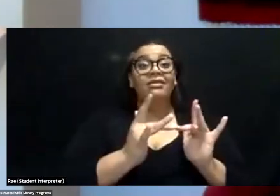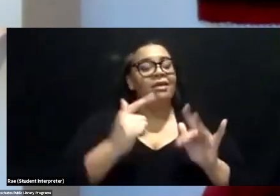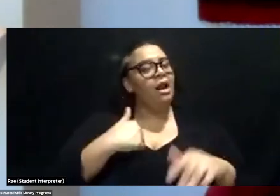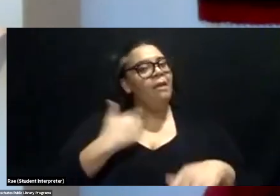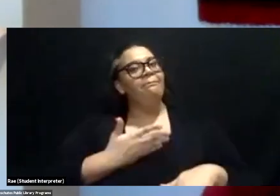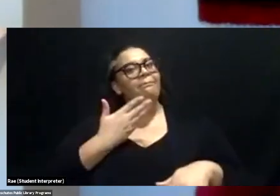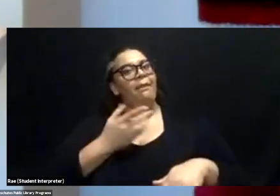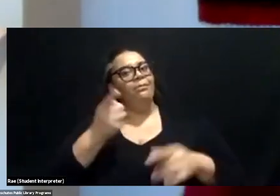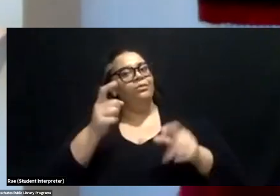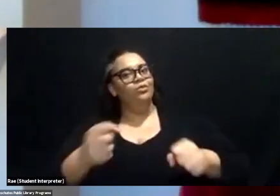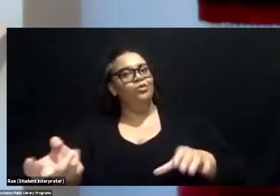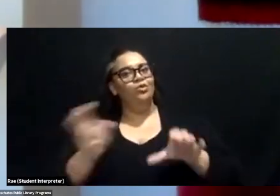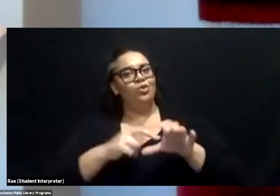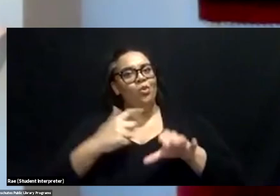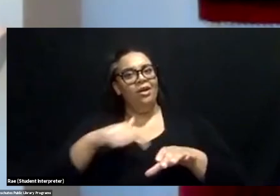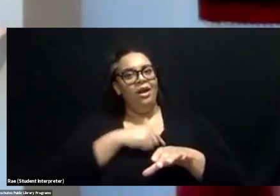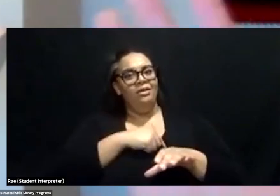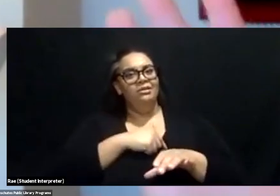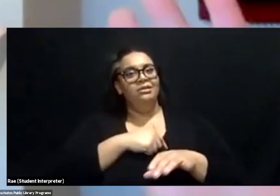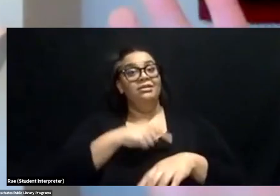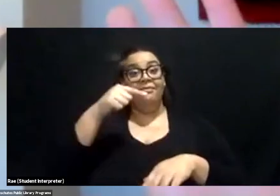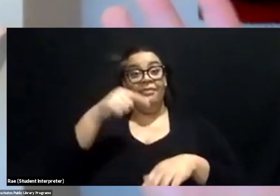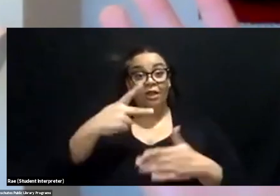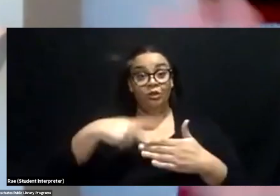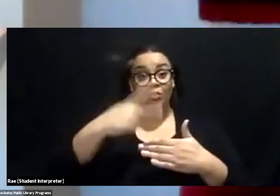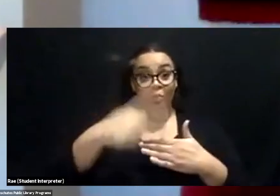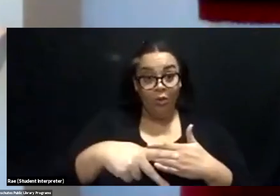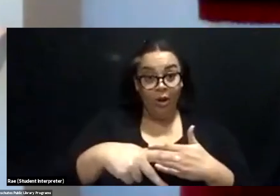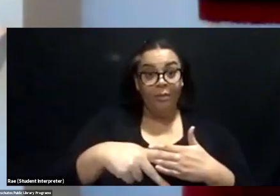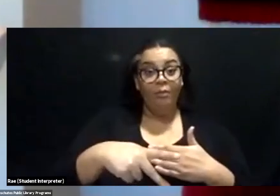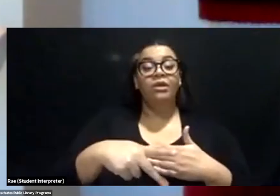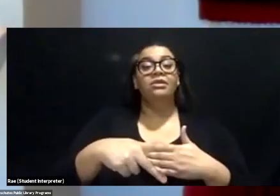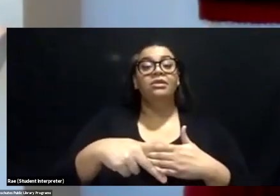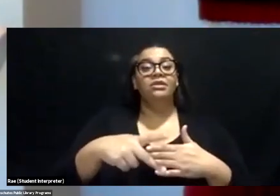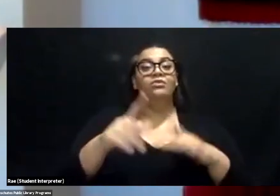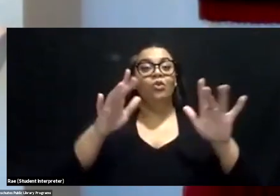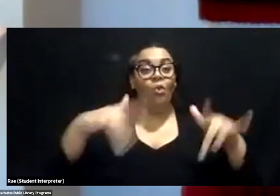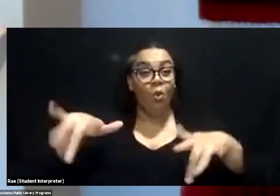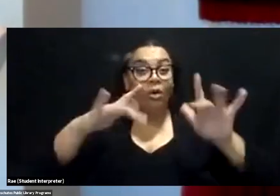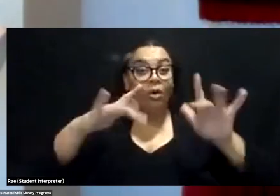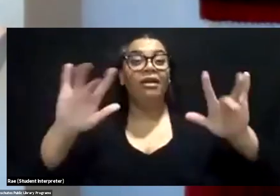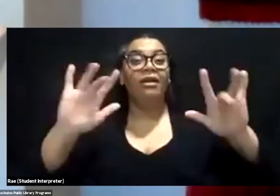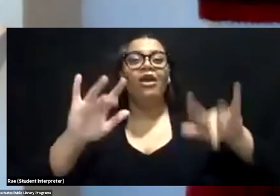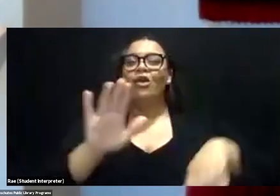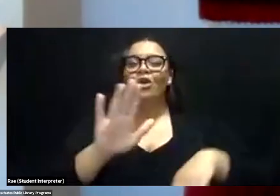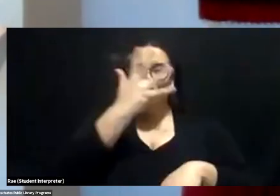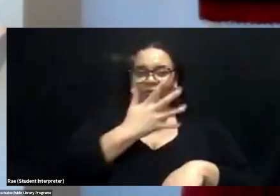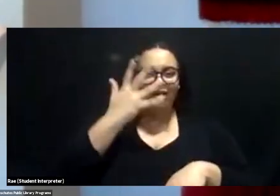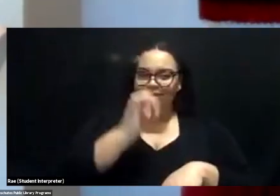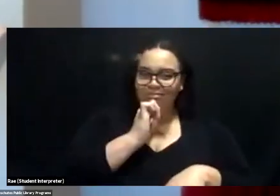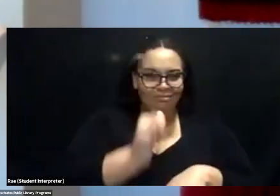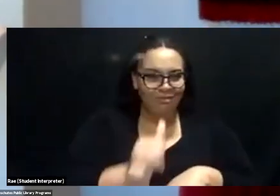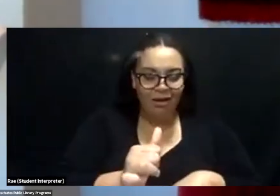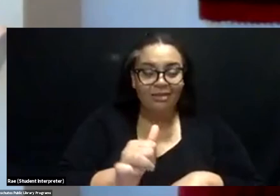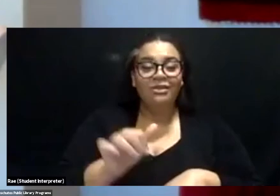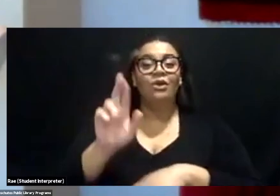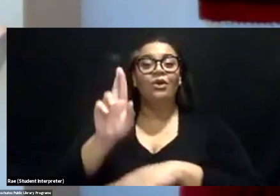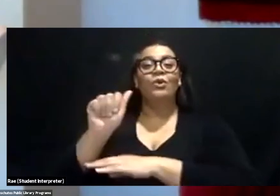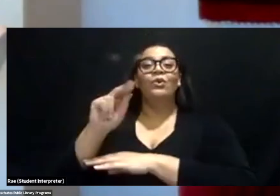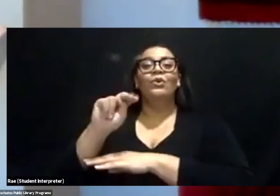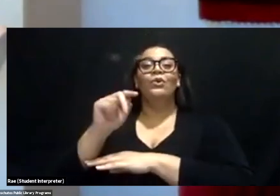able to join us tonight. This program was recorded. Your faces were not, but the Ranger was. And if you want to share the link with other people,